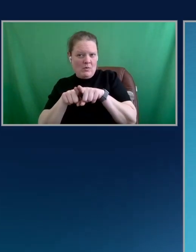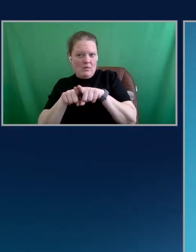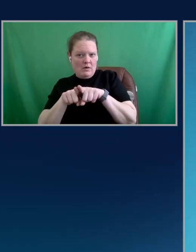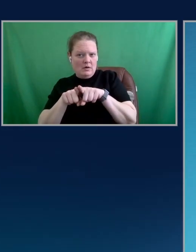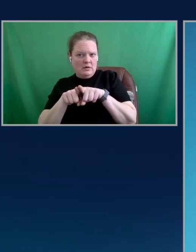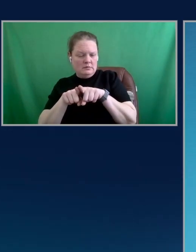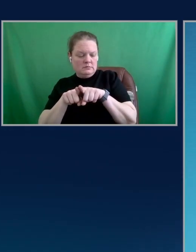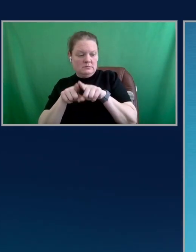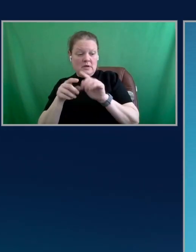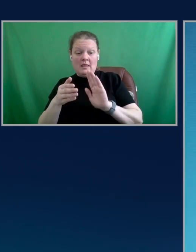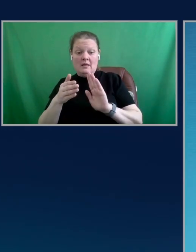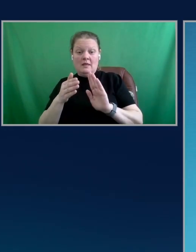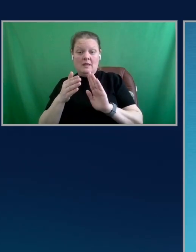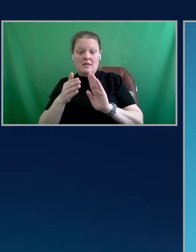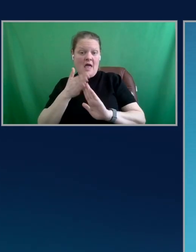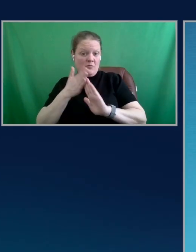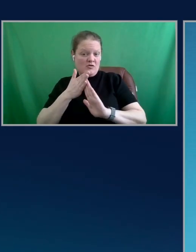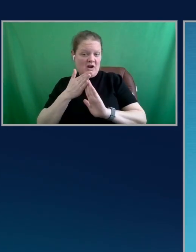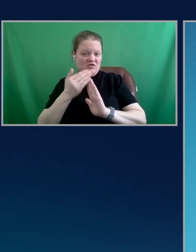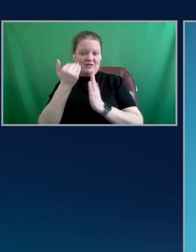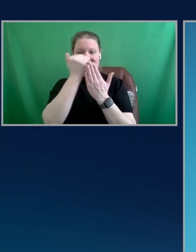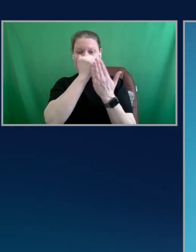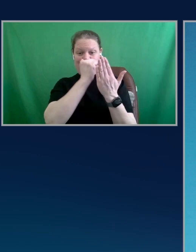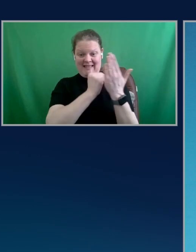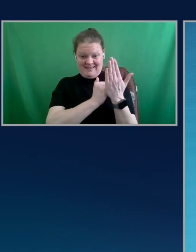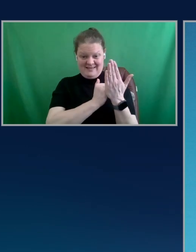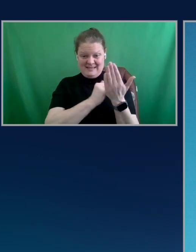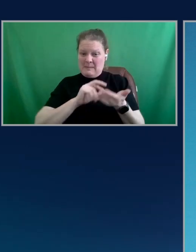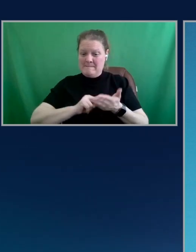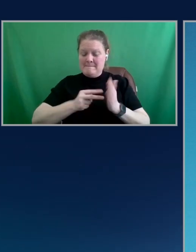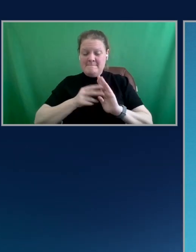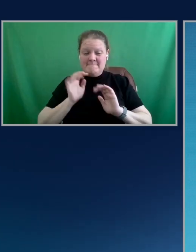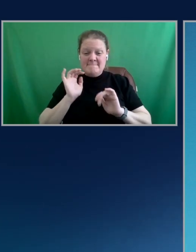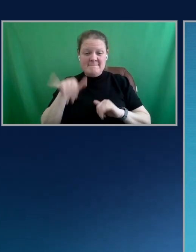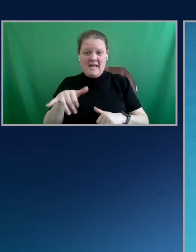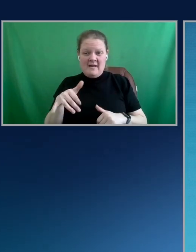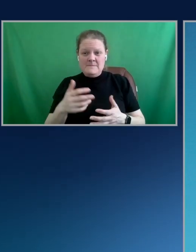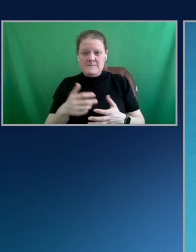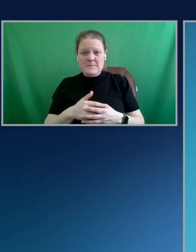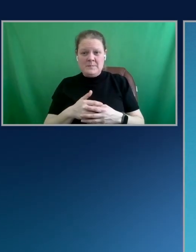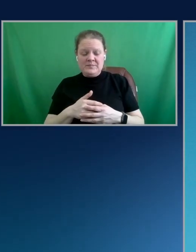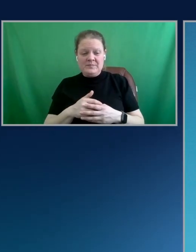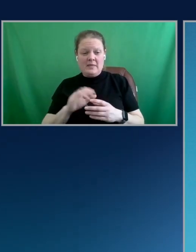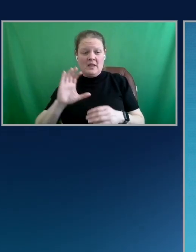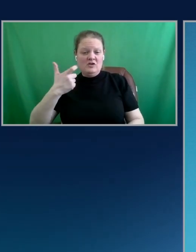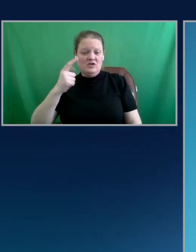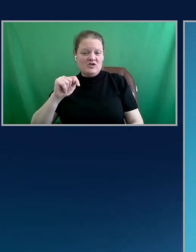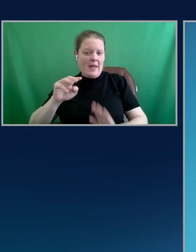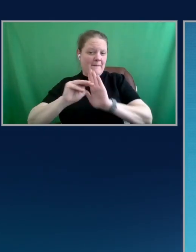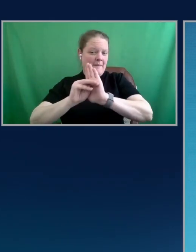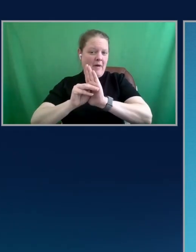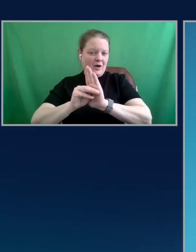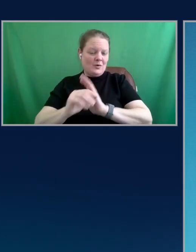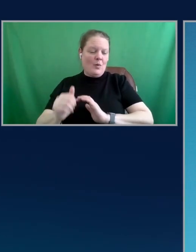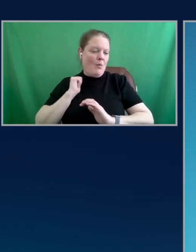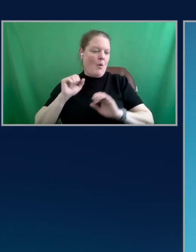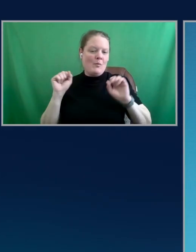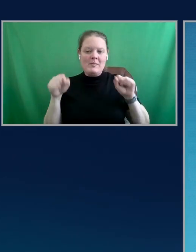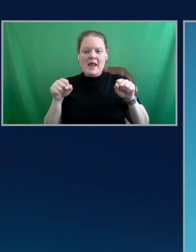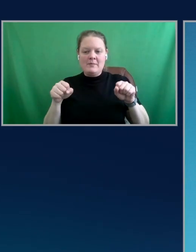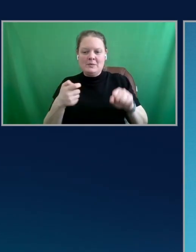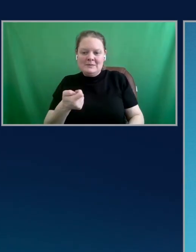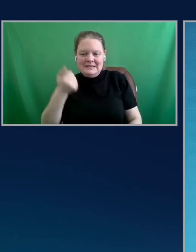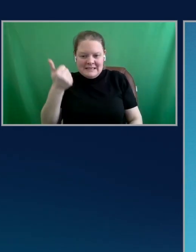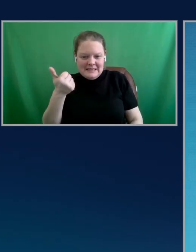operation is list. That means that the chat model is not going to be able to delete or